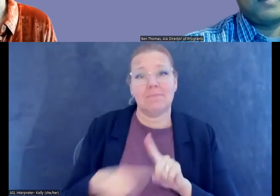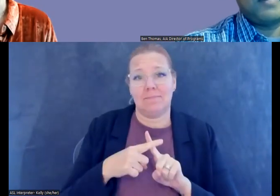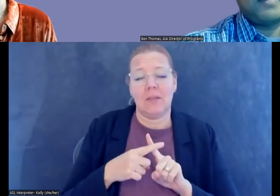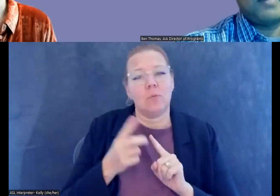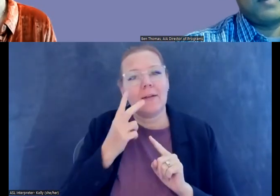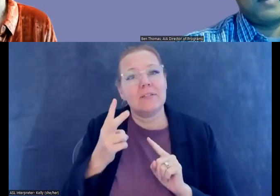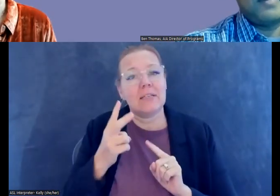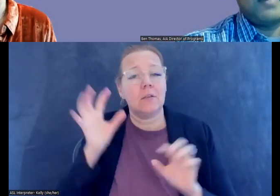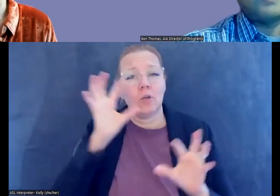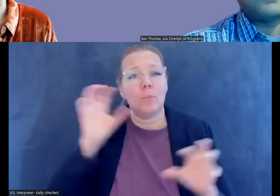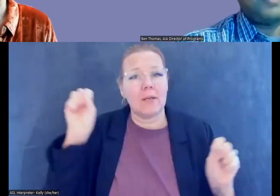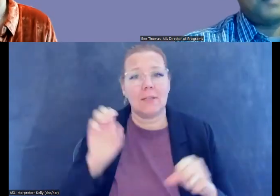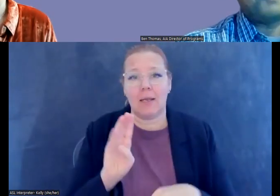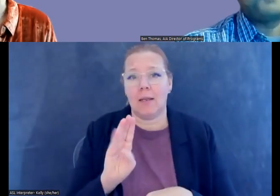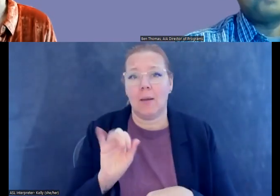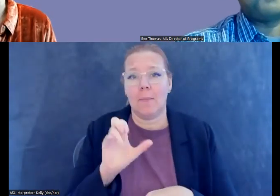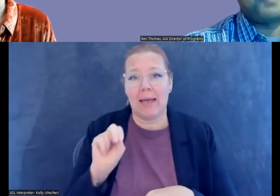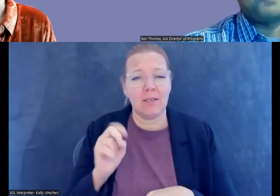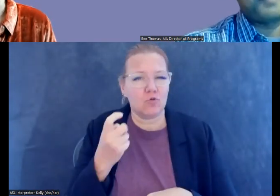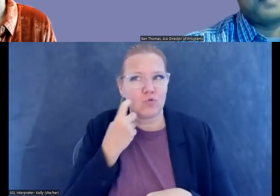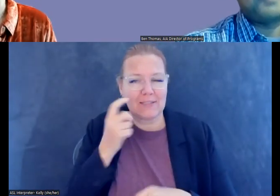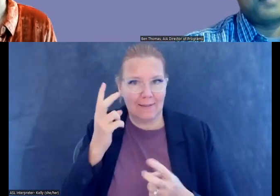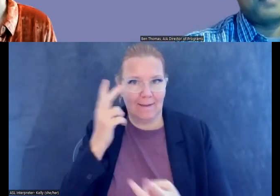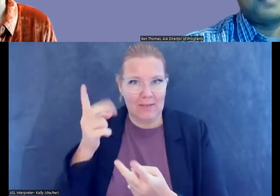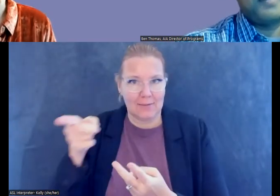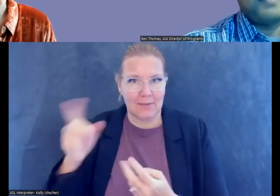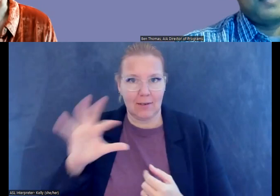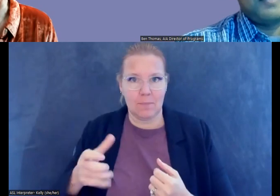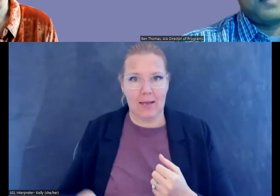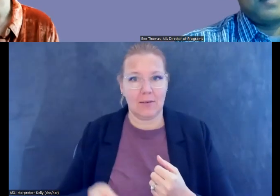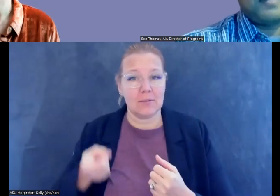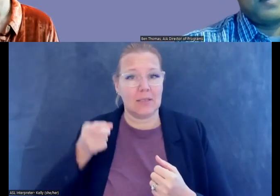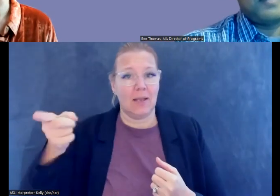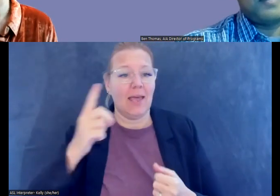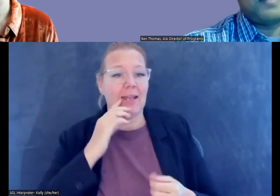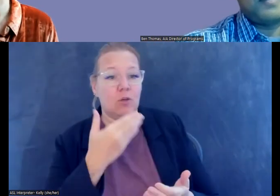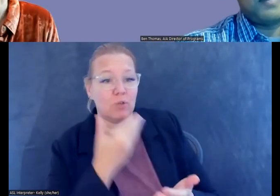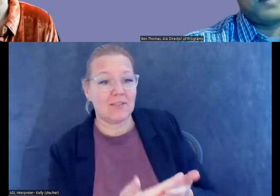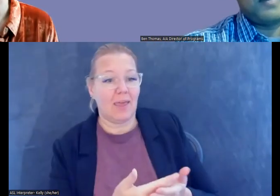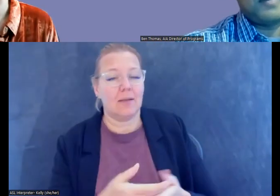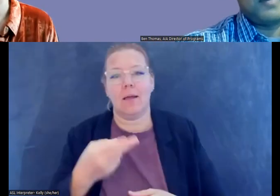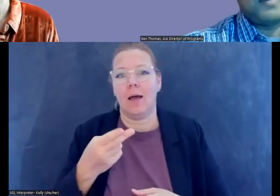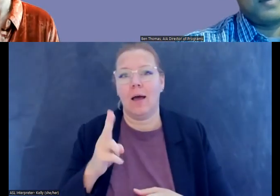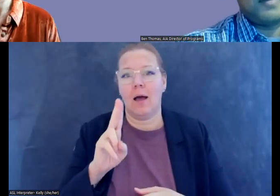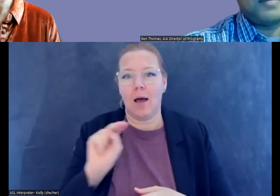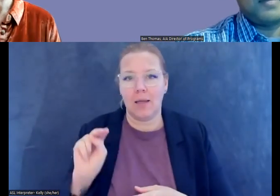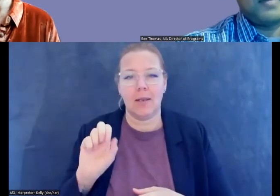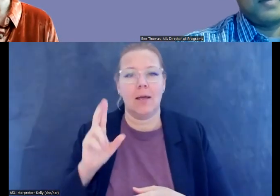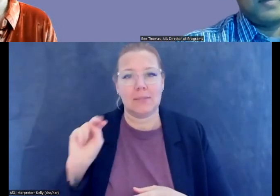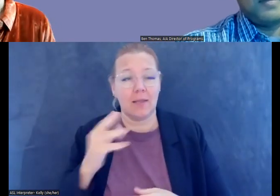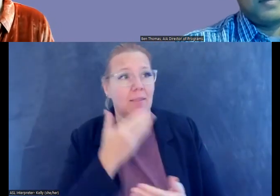President Biden was actually just in Cambodia and Prime Minister Hun Sen thanked him publicly for the return of these statues. It actually